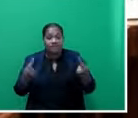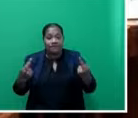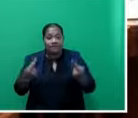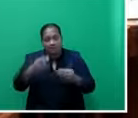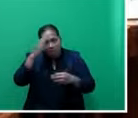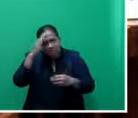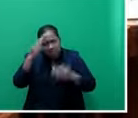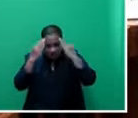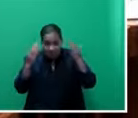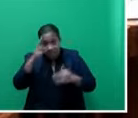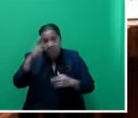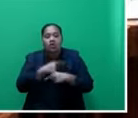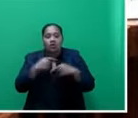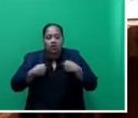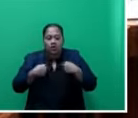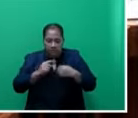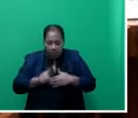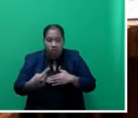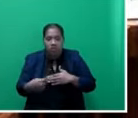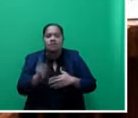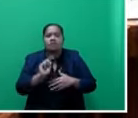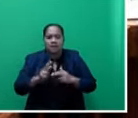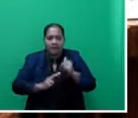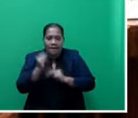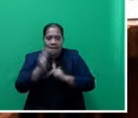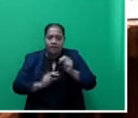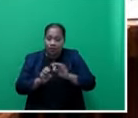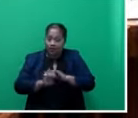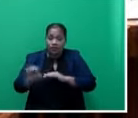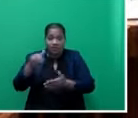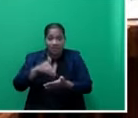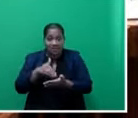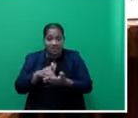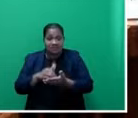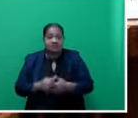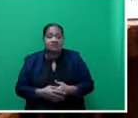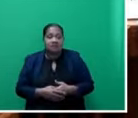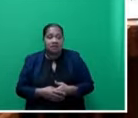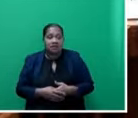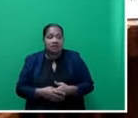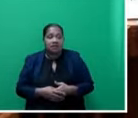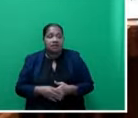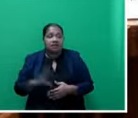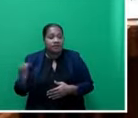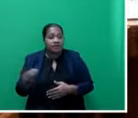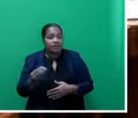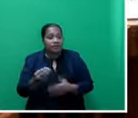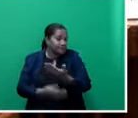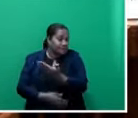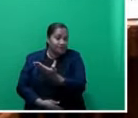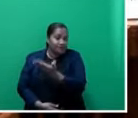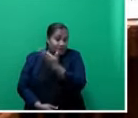Speaker, sir, we will continue with the building of evacuation centres and retrofitting, according to this document, purpose-built